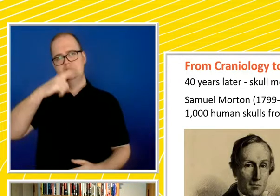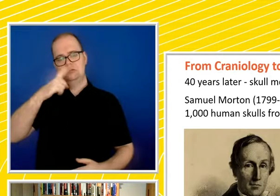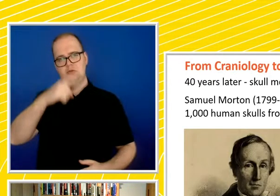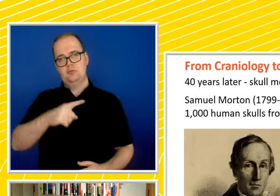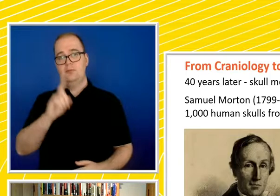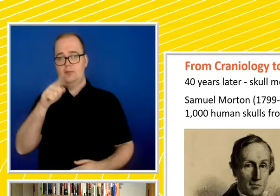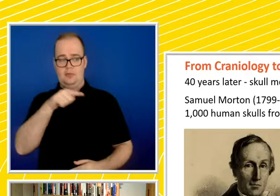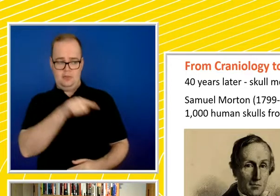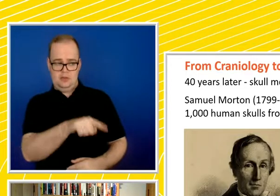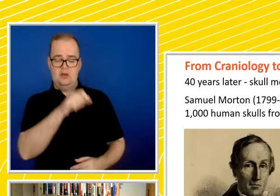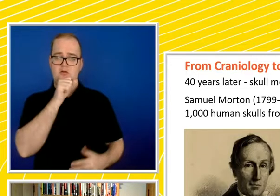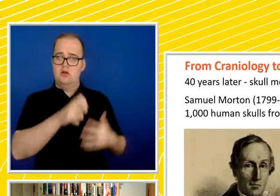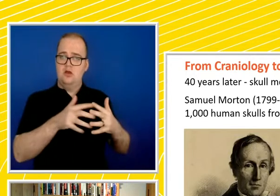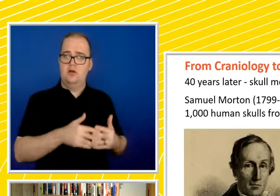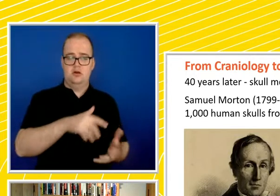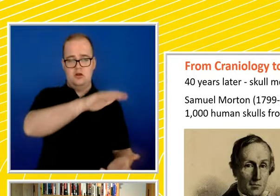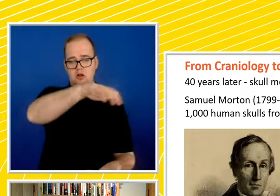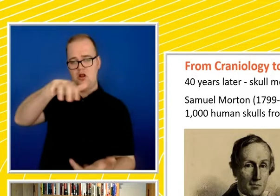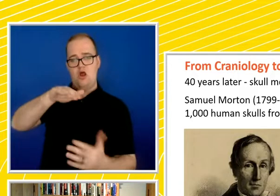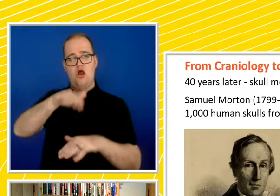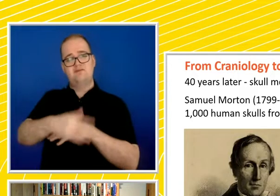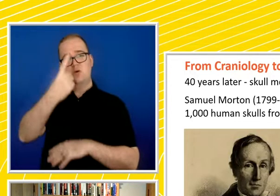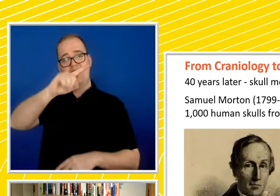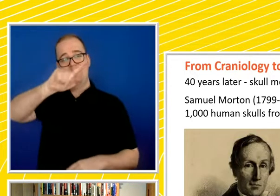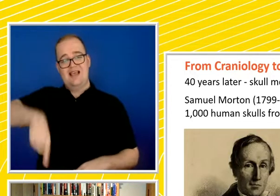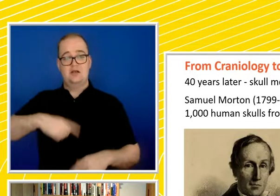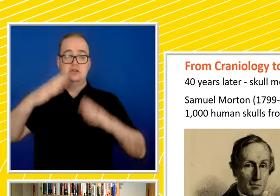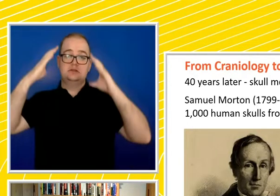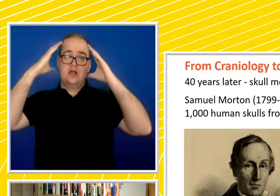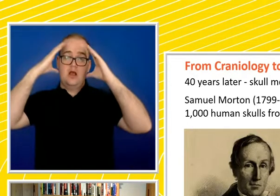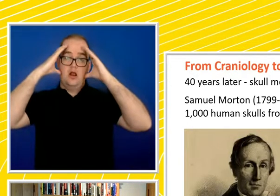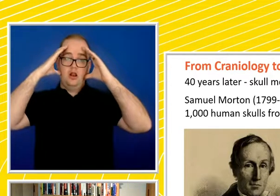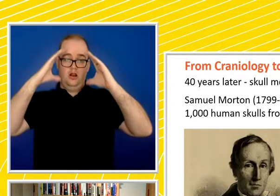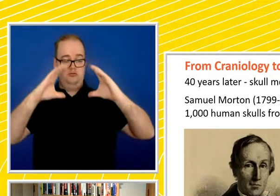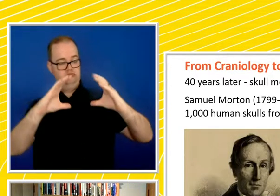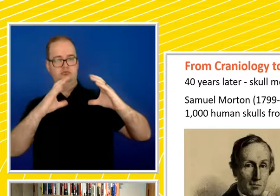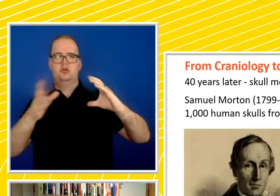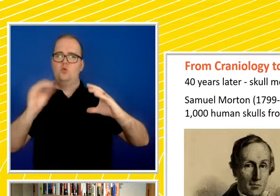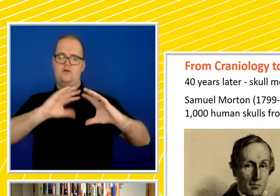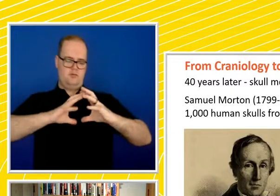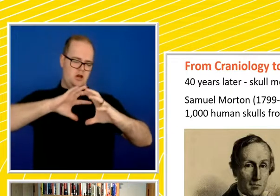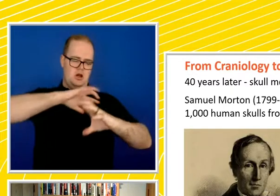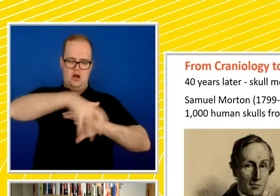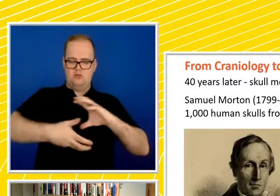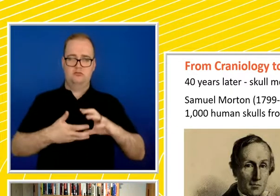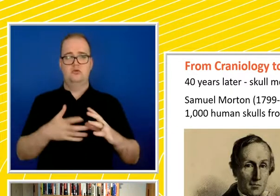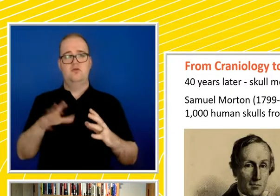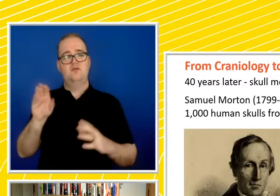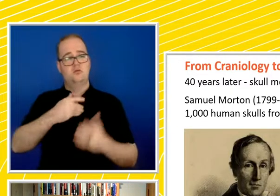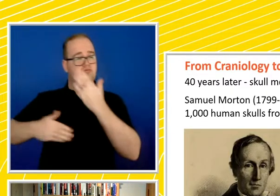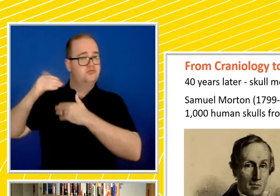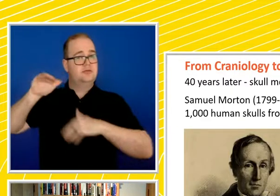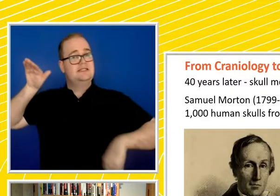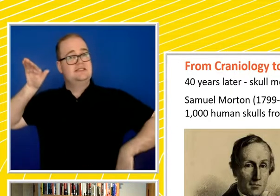over 1,000 human skulls from all over the globe, ancient Egypt he also included. And